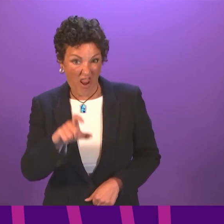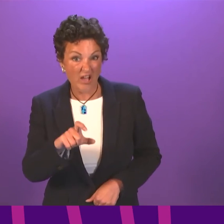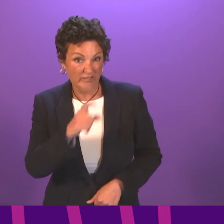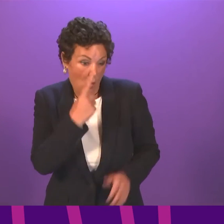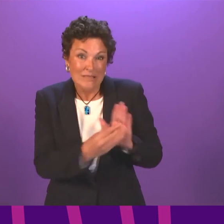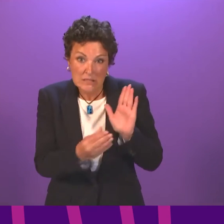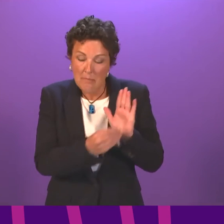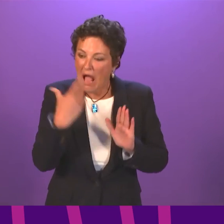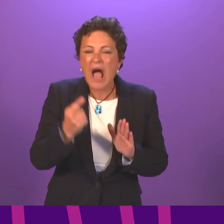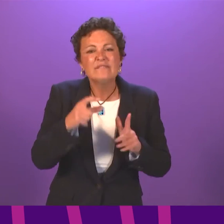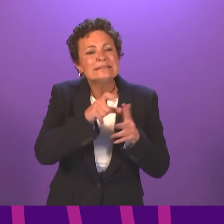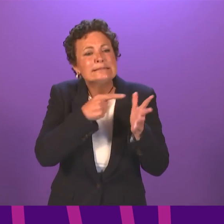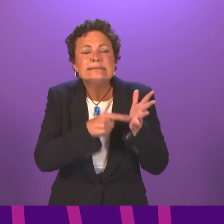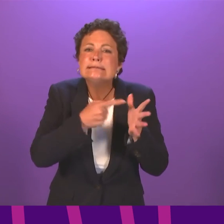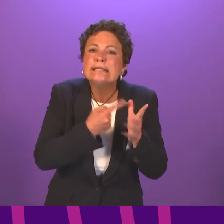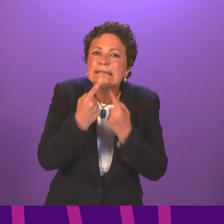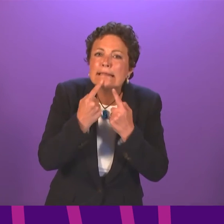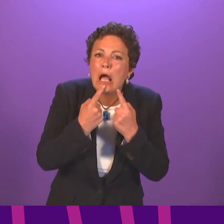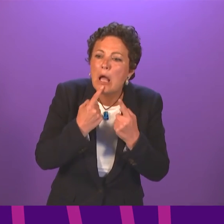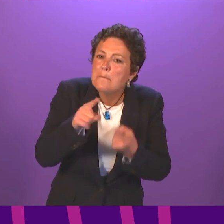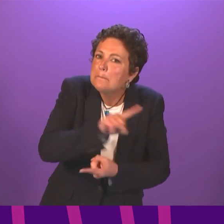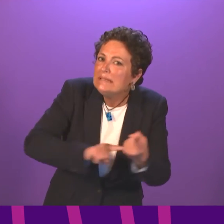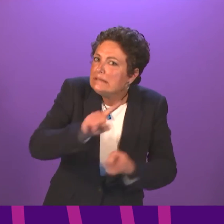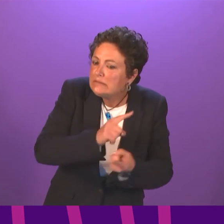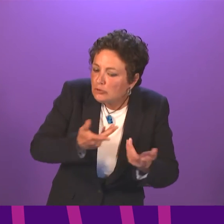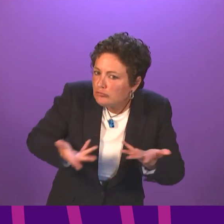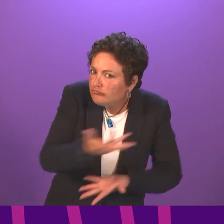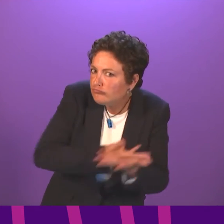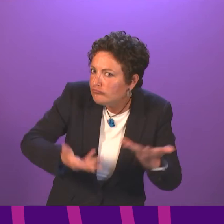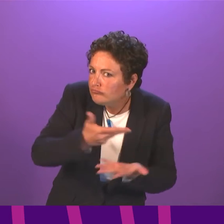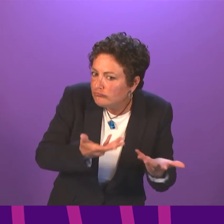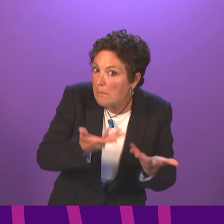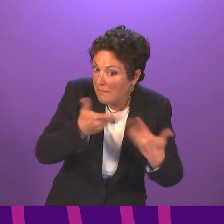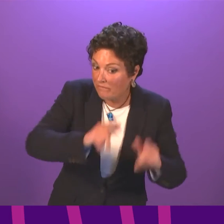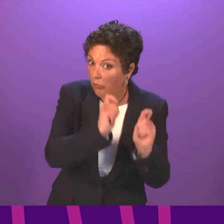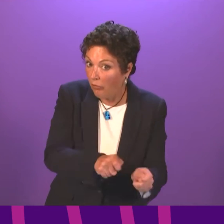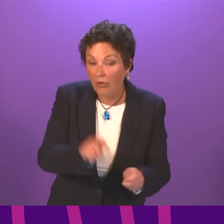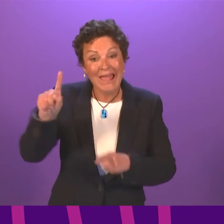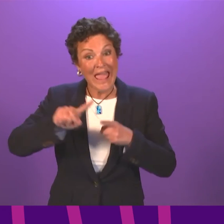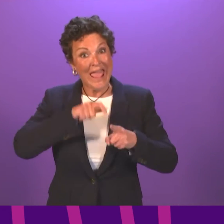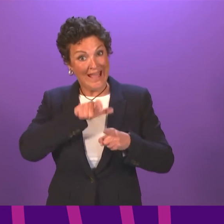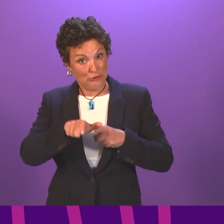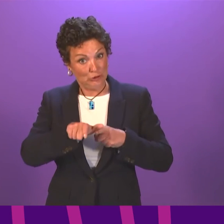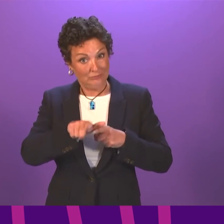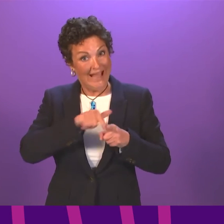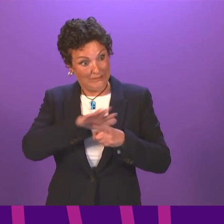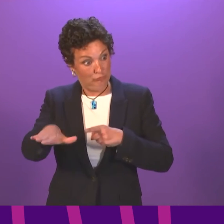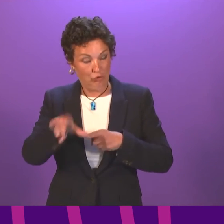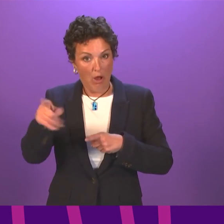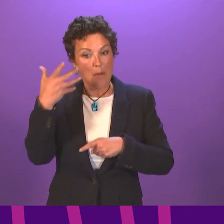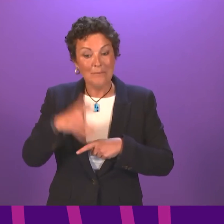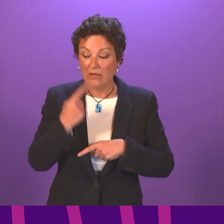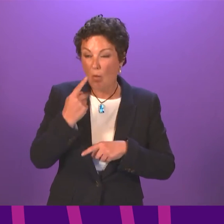analysis meetings before submitting grades. Edinburgh are making adjustments based on previous attainment data.